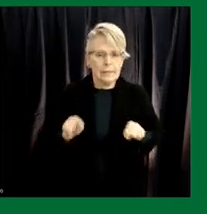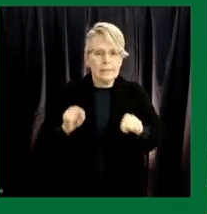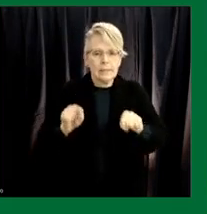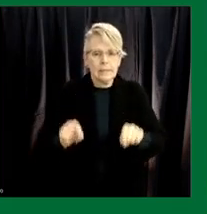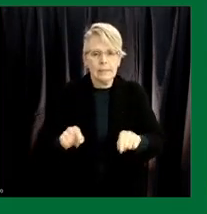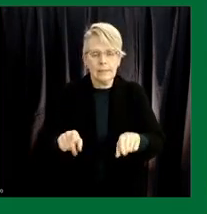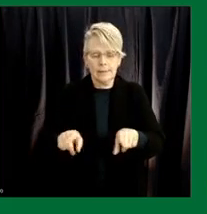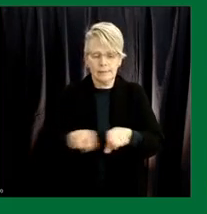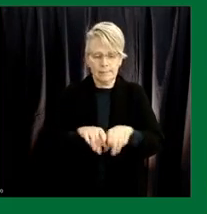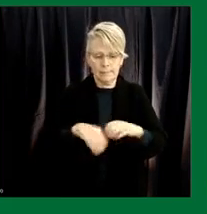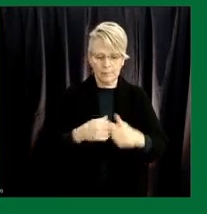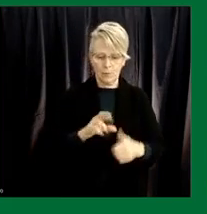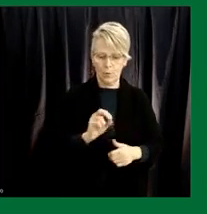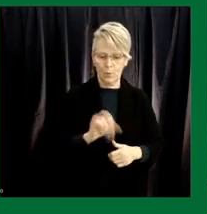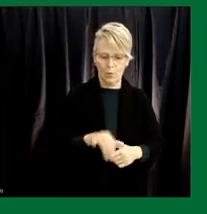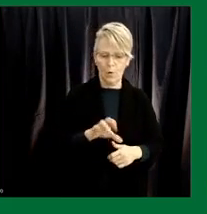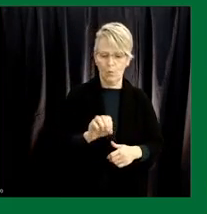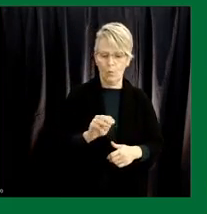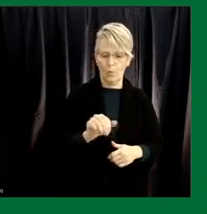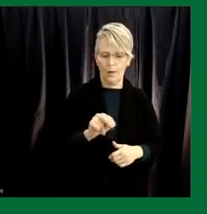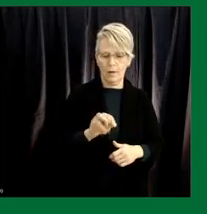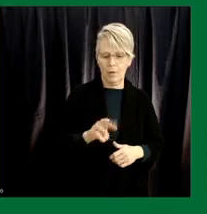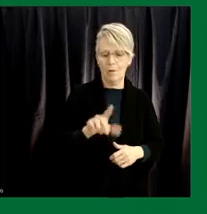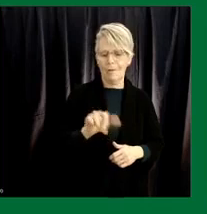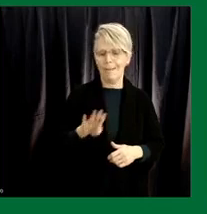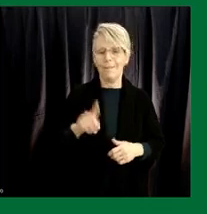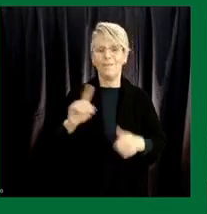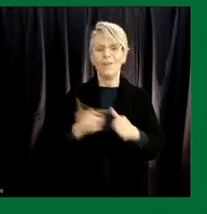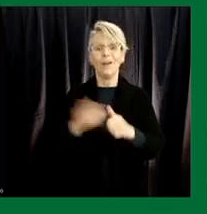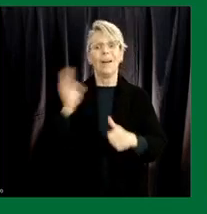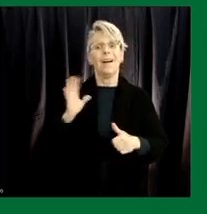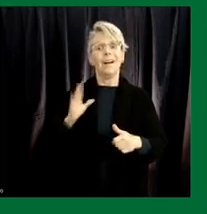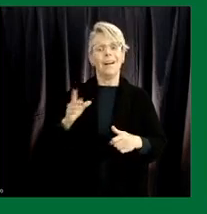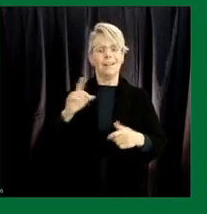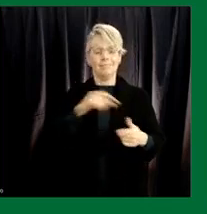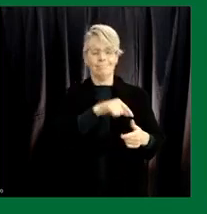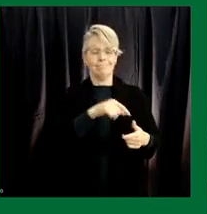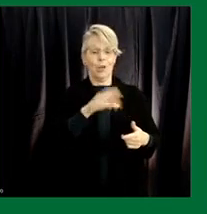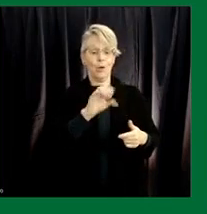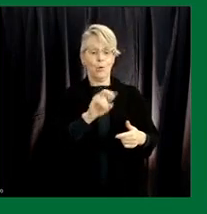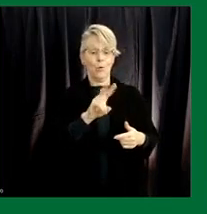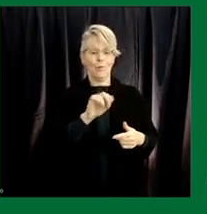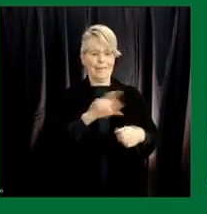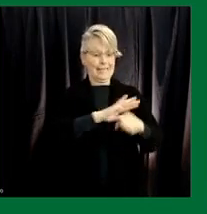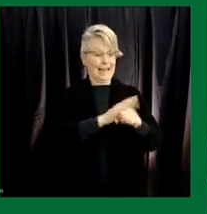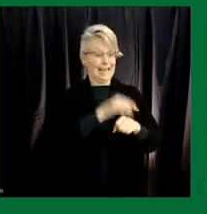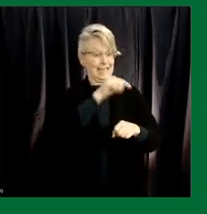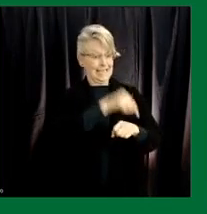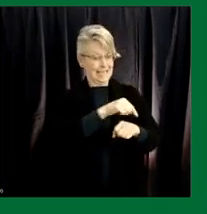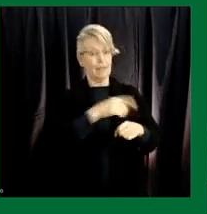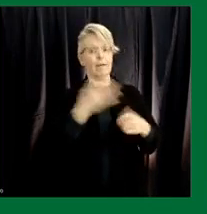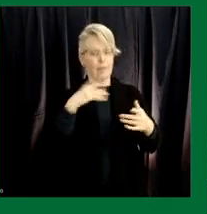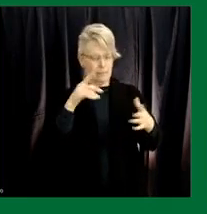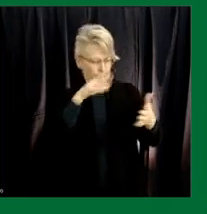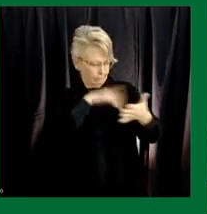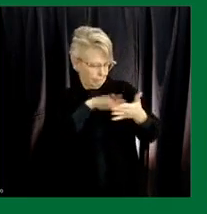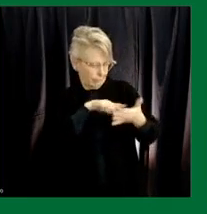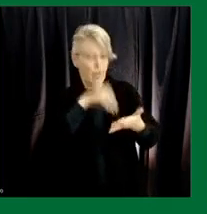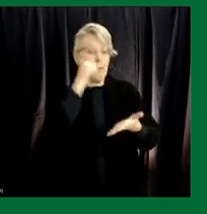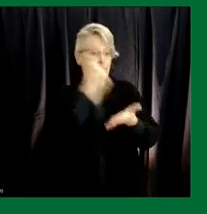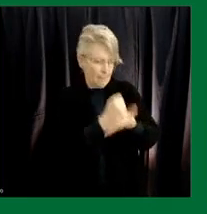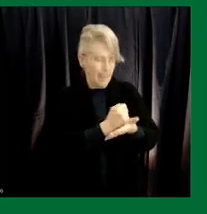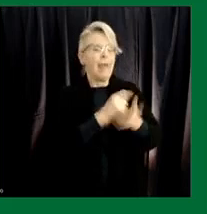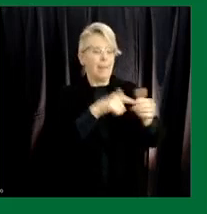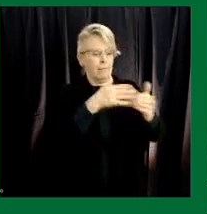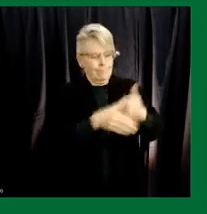the roy romano lab became certified to ultimately test for covet 19 uh back in the early days of this pandemic uh dr shahab